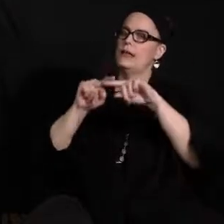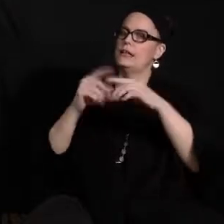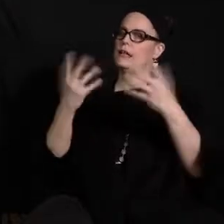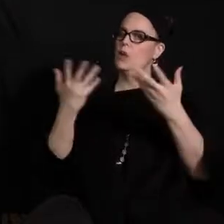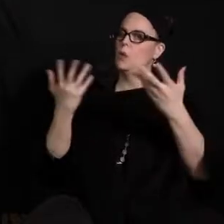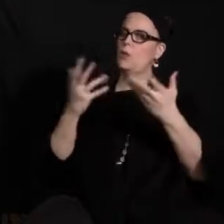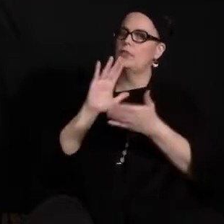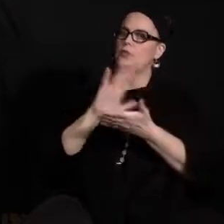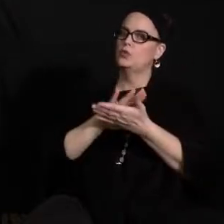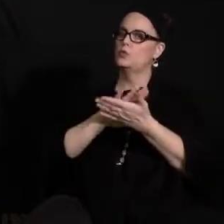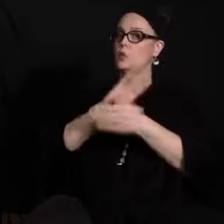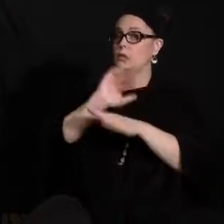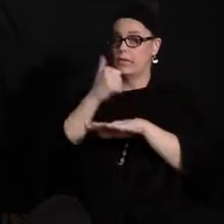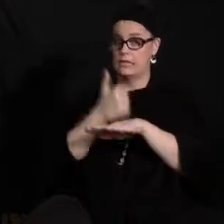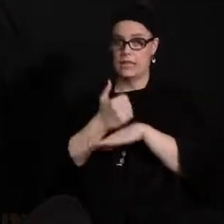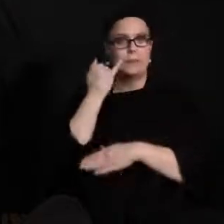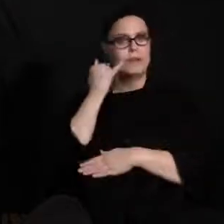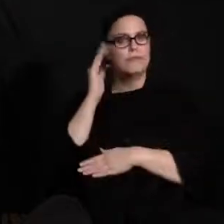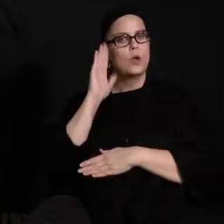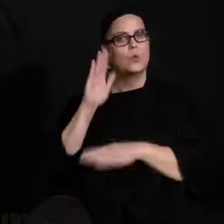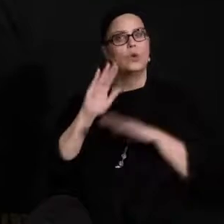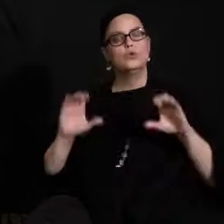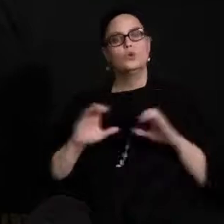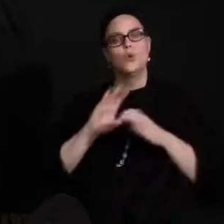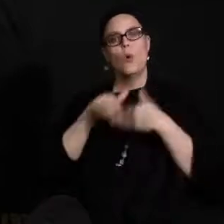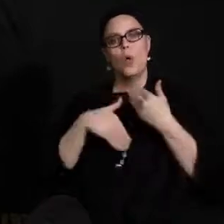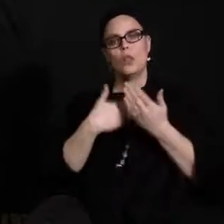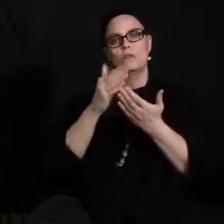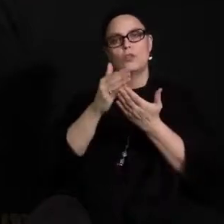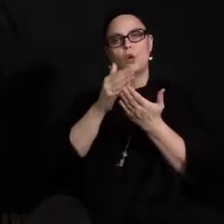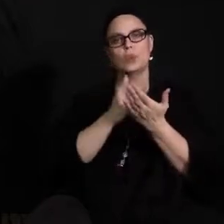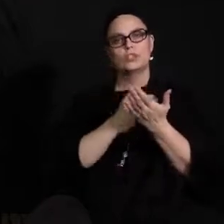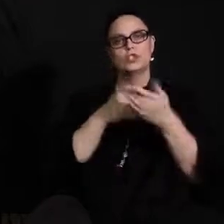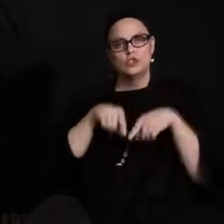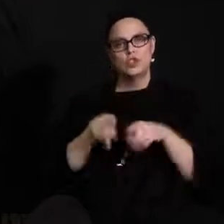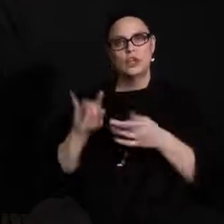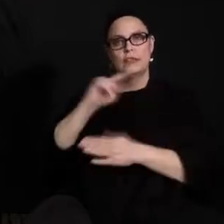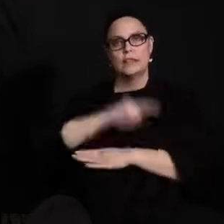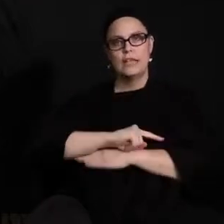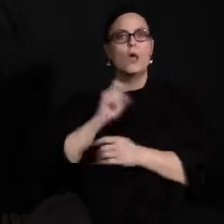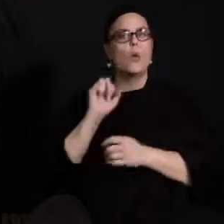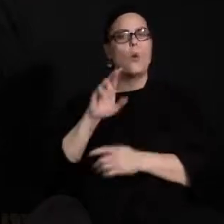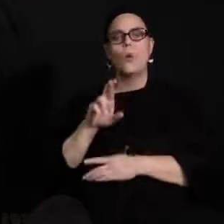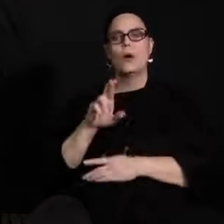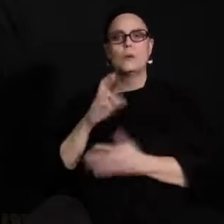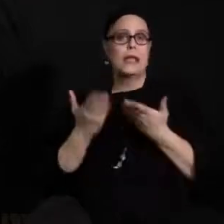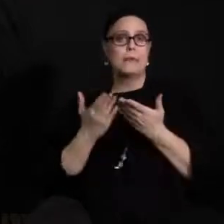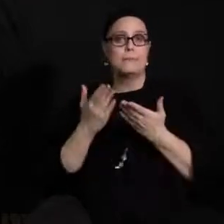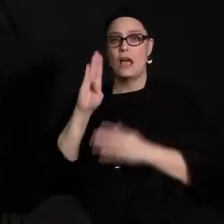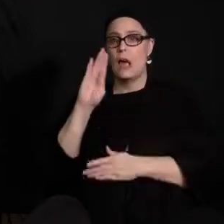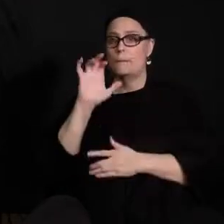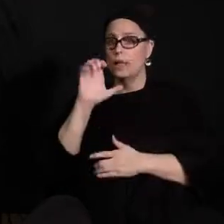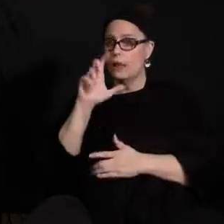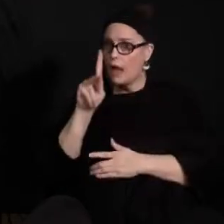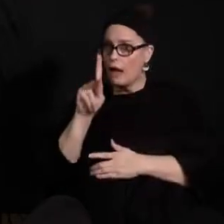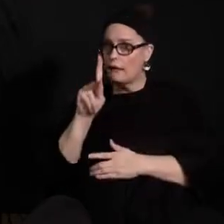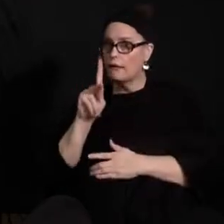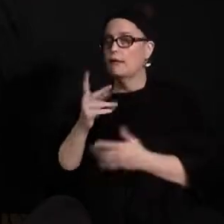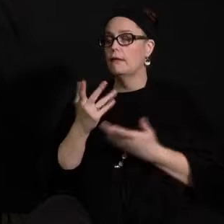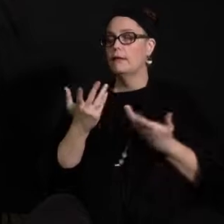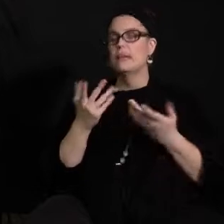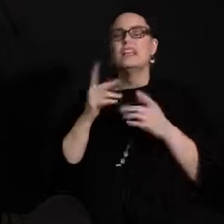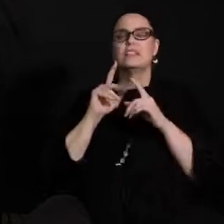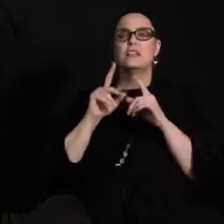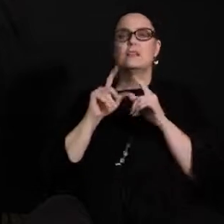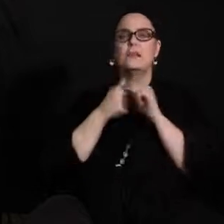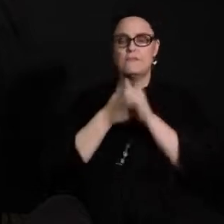in terms of if they will do all of the courses throughout a given day or if they may block them based upon their schedule. But at the end, they will